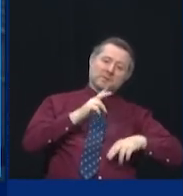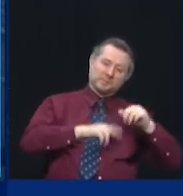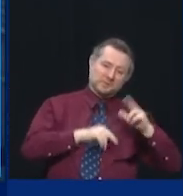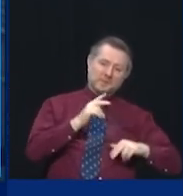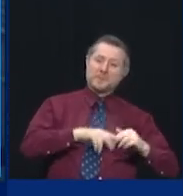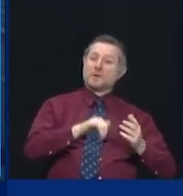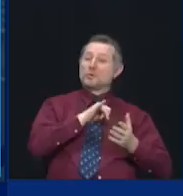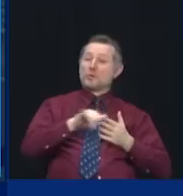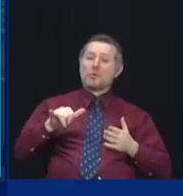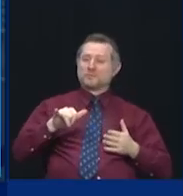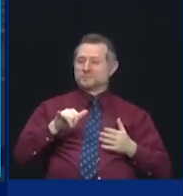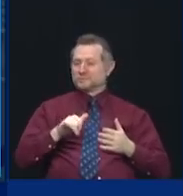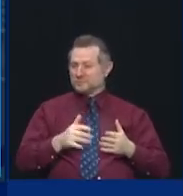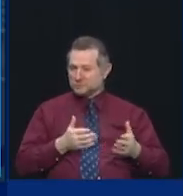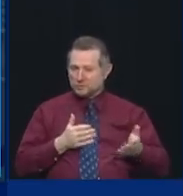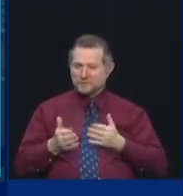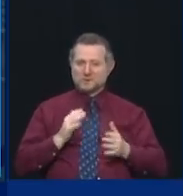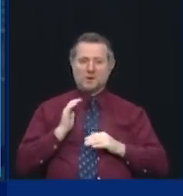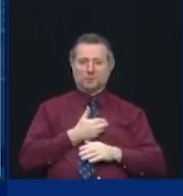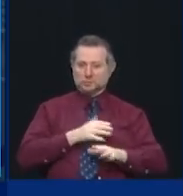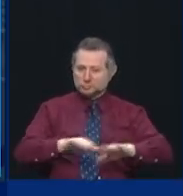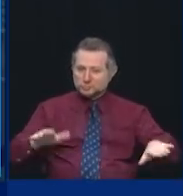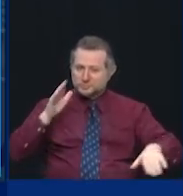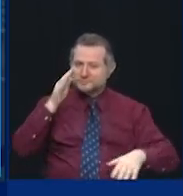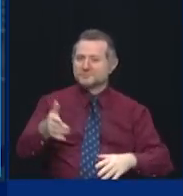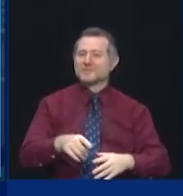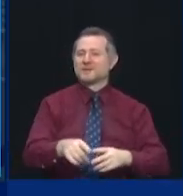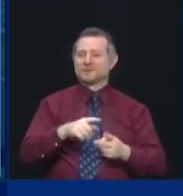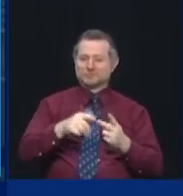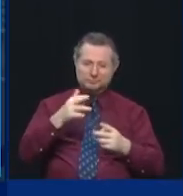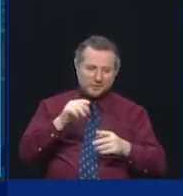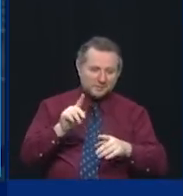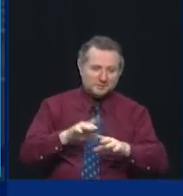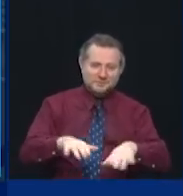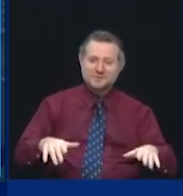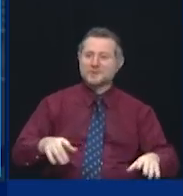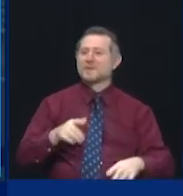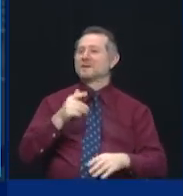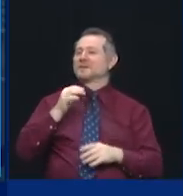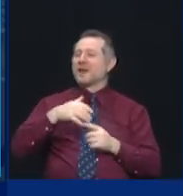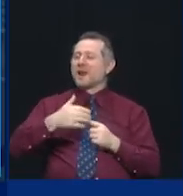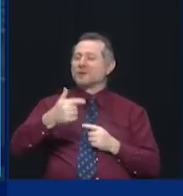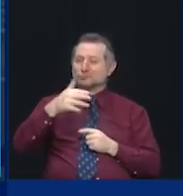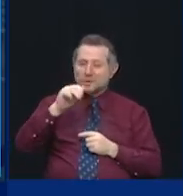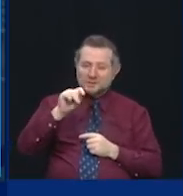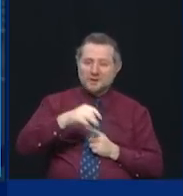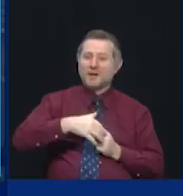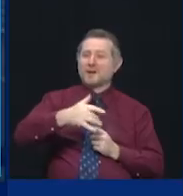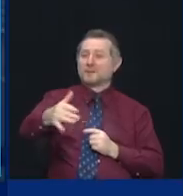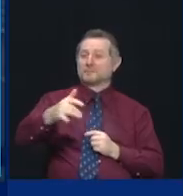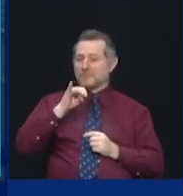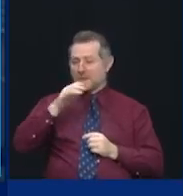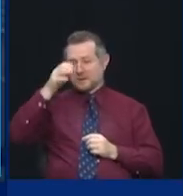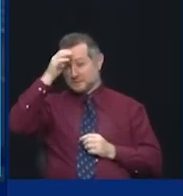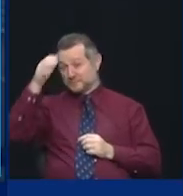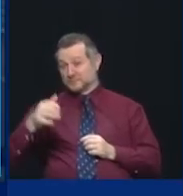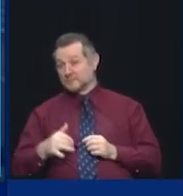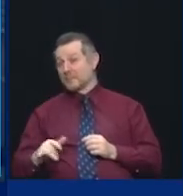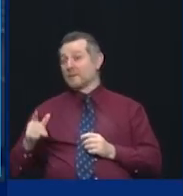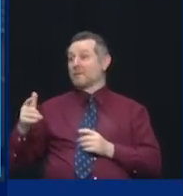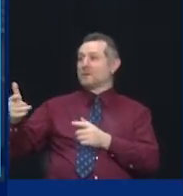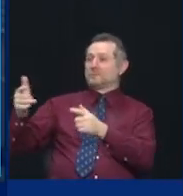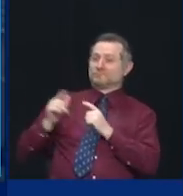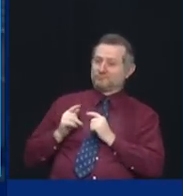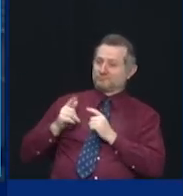children and their children and their children for years to come. The way we inherited a built